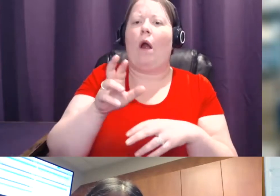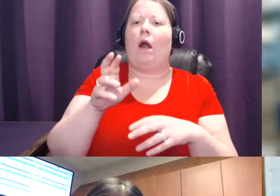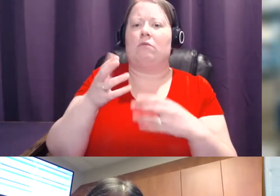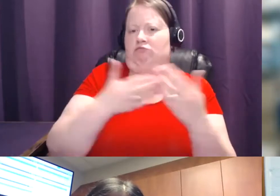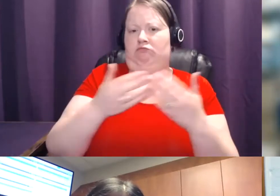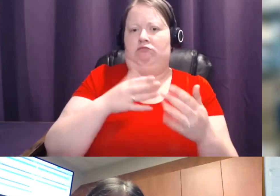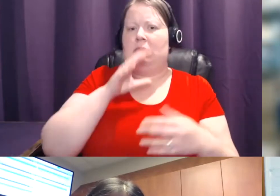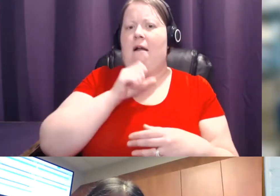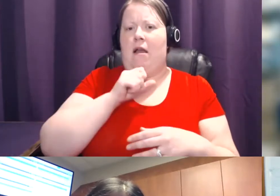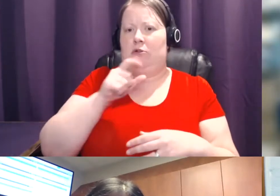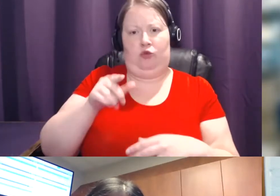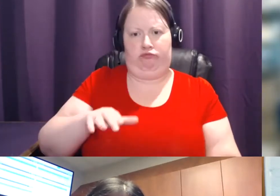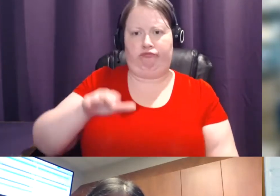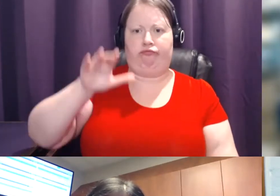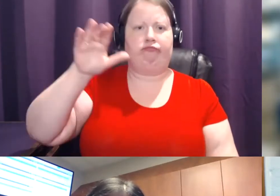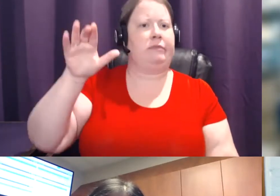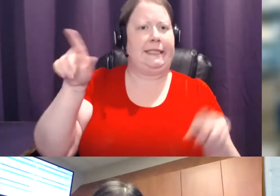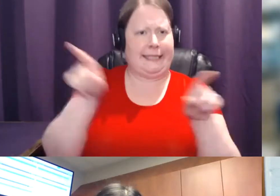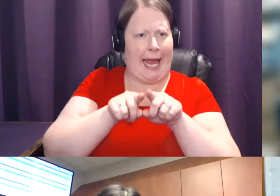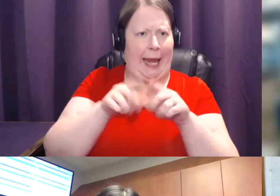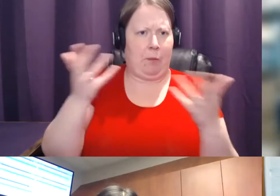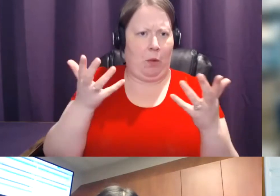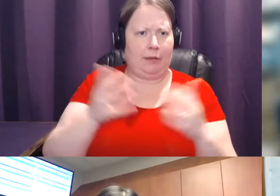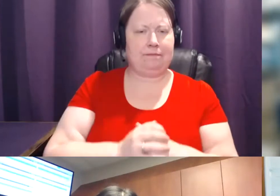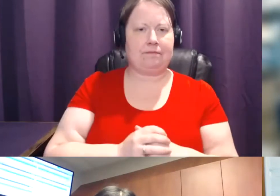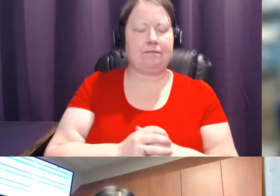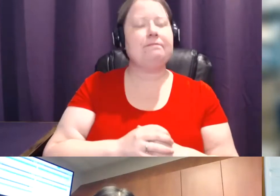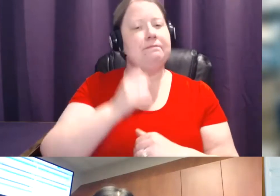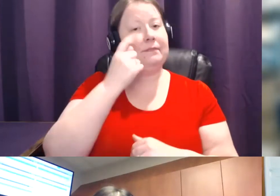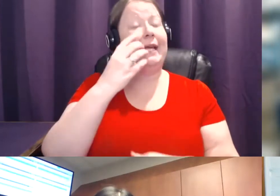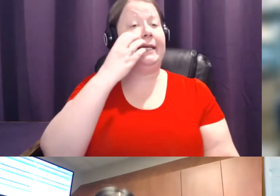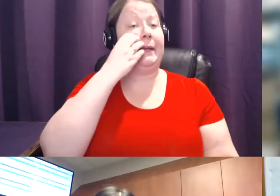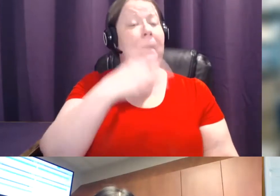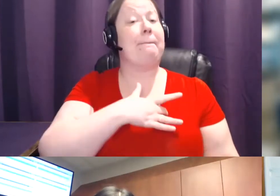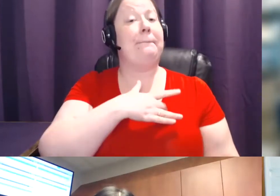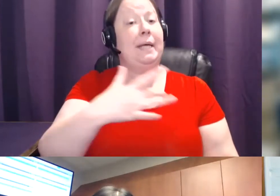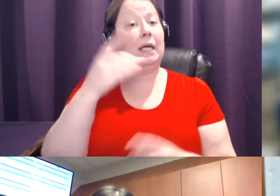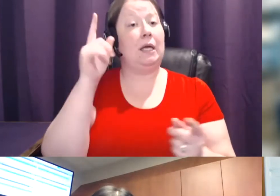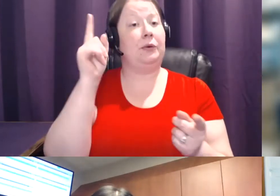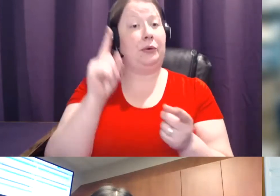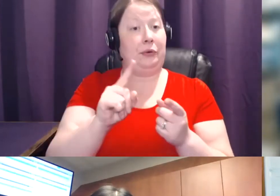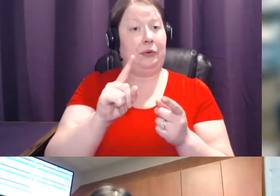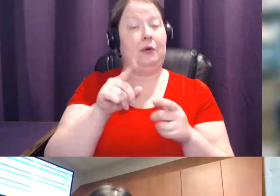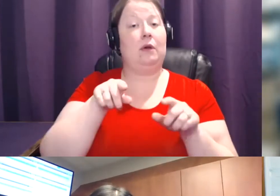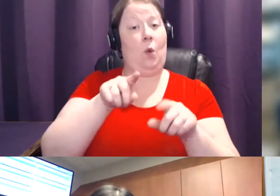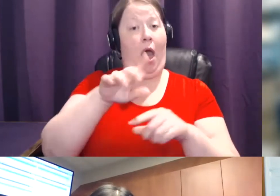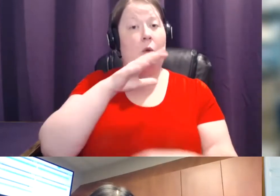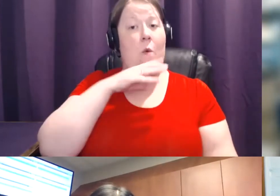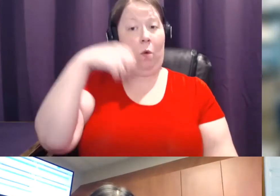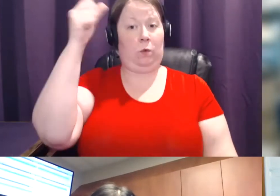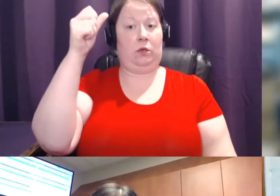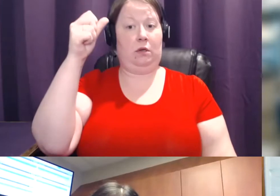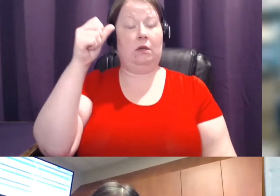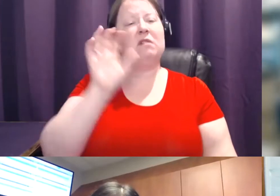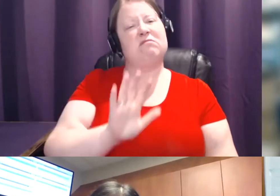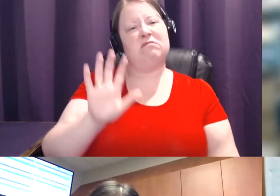through, you know, when you're a senior? So density tends to decrease as you get older and about 70% of women in their